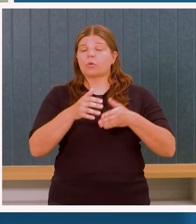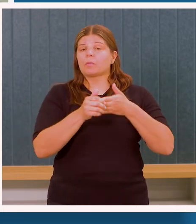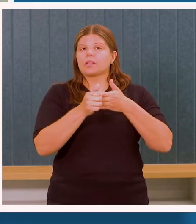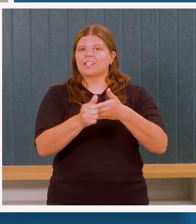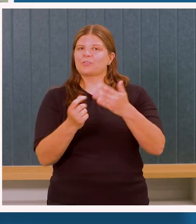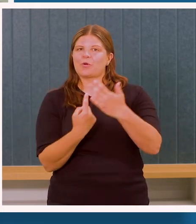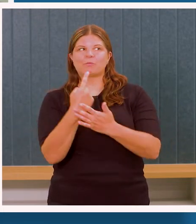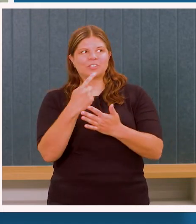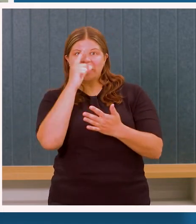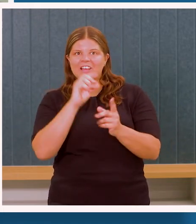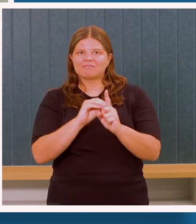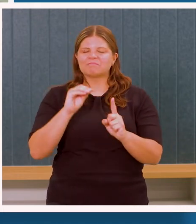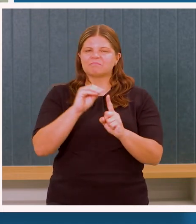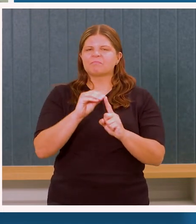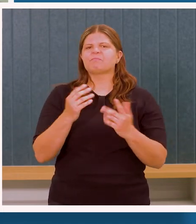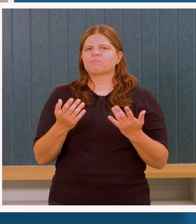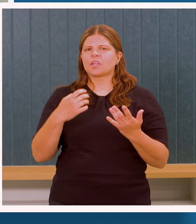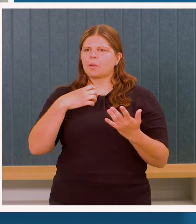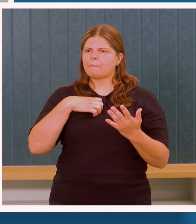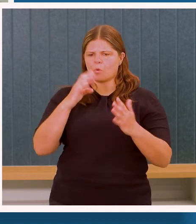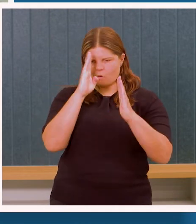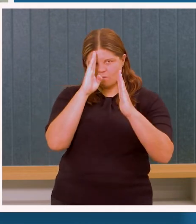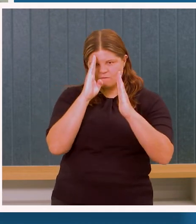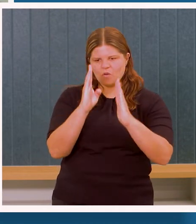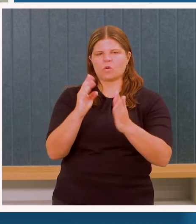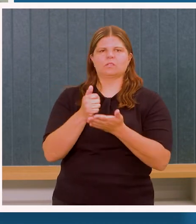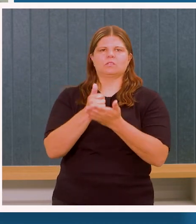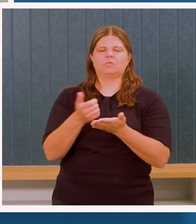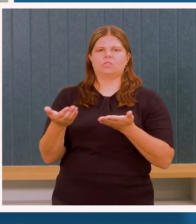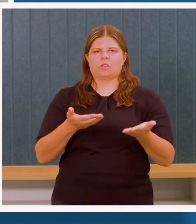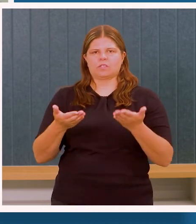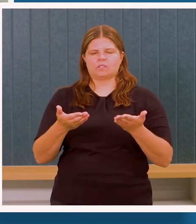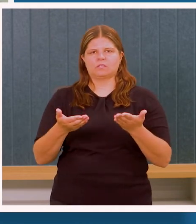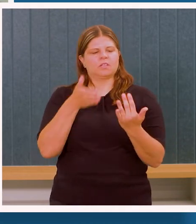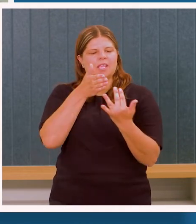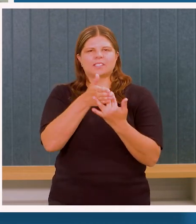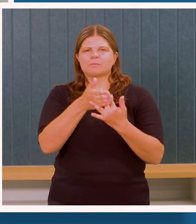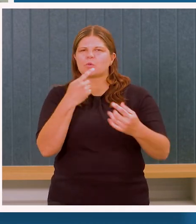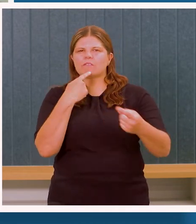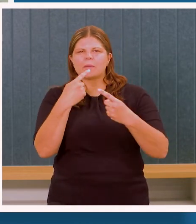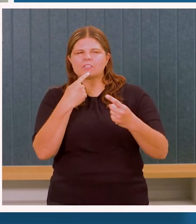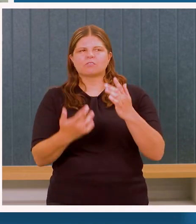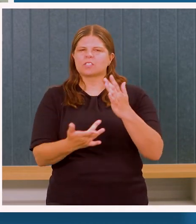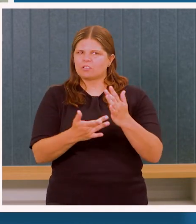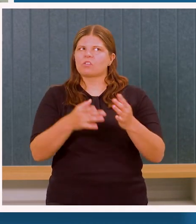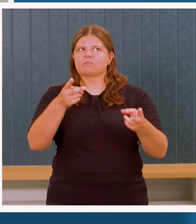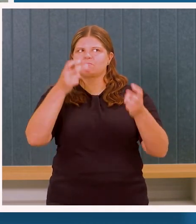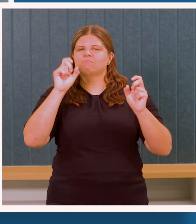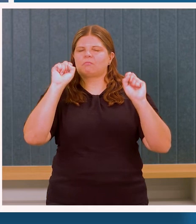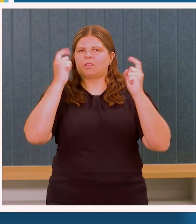job and leadership opportunities, more focused support services and accessible information and technology.